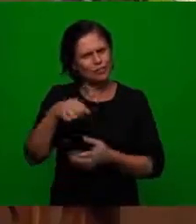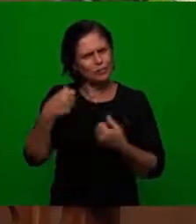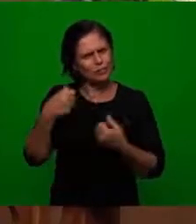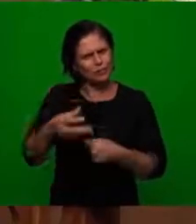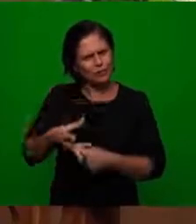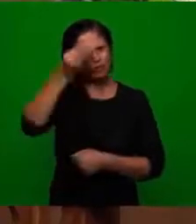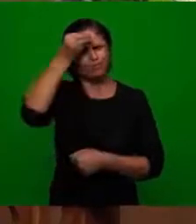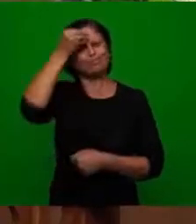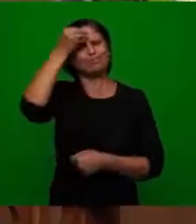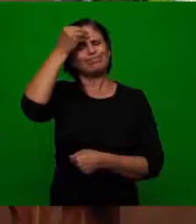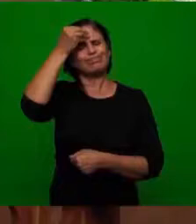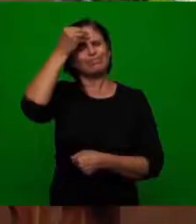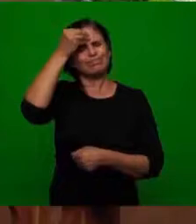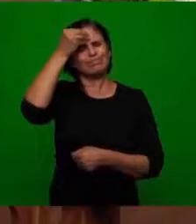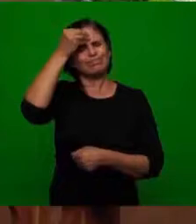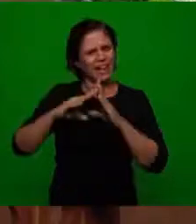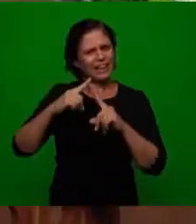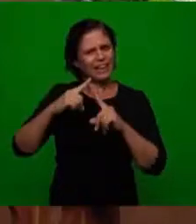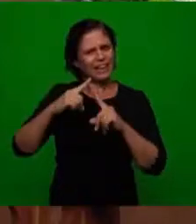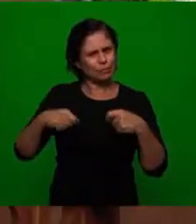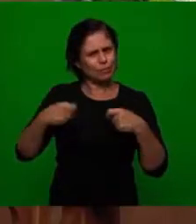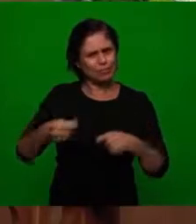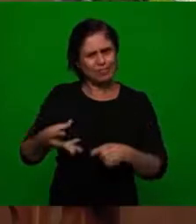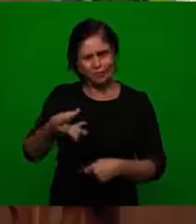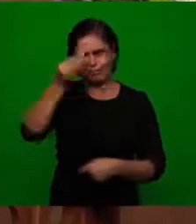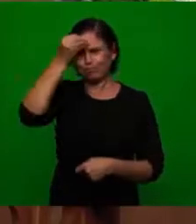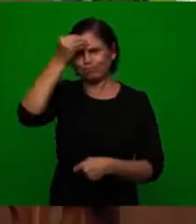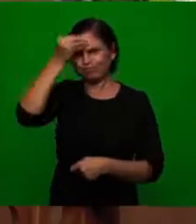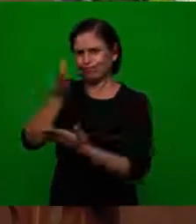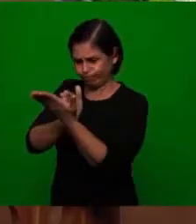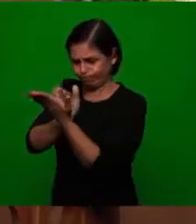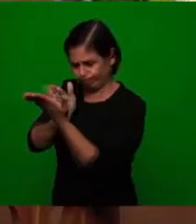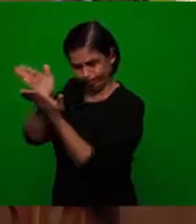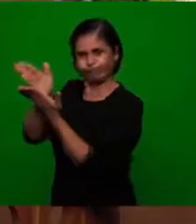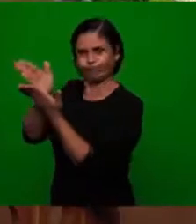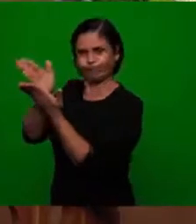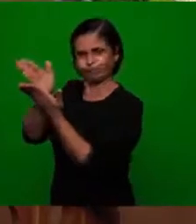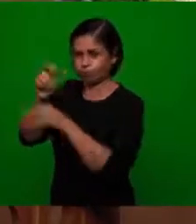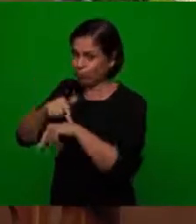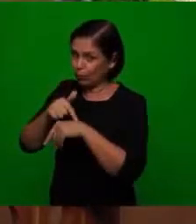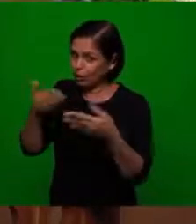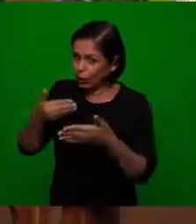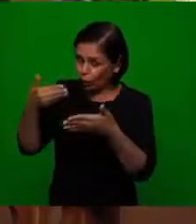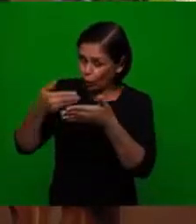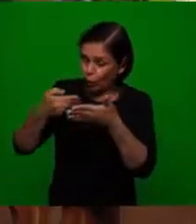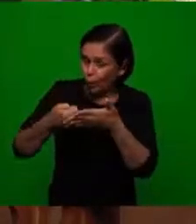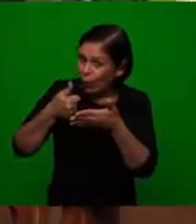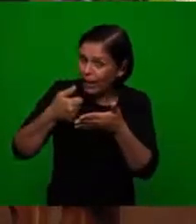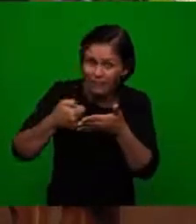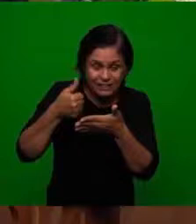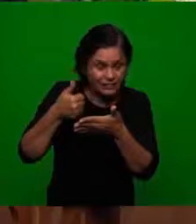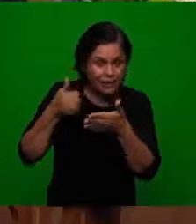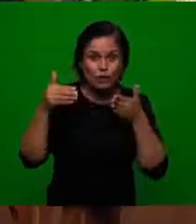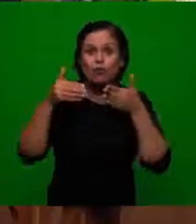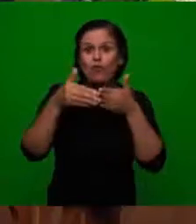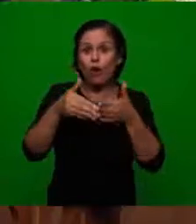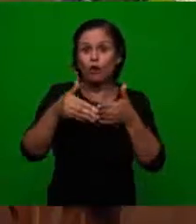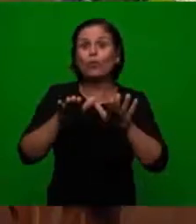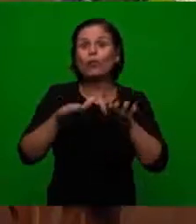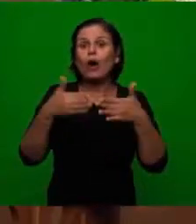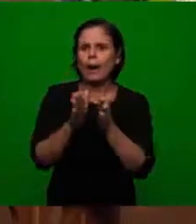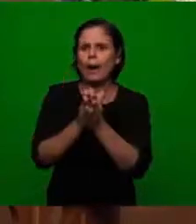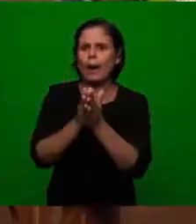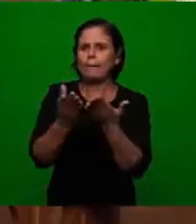necessary so that the church take the right direction that the church needs to take at this time all the